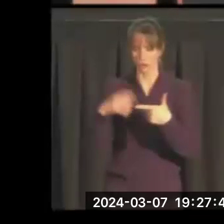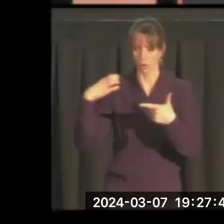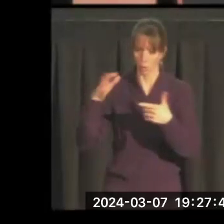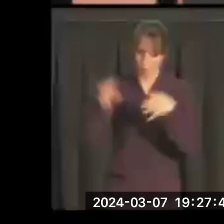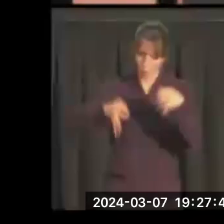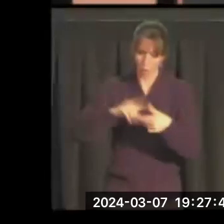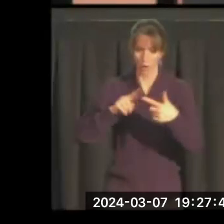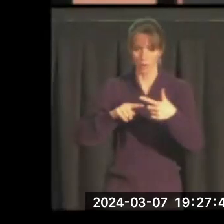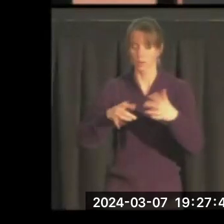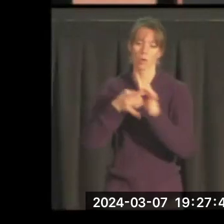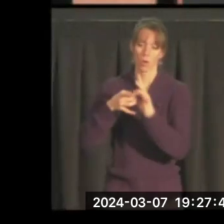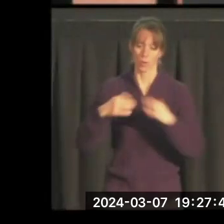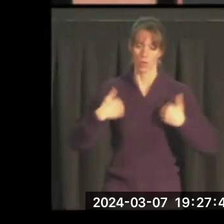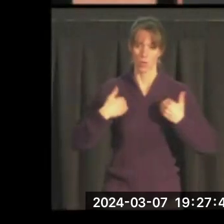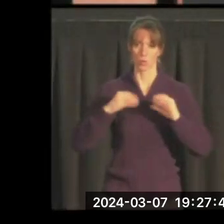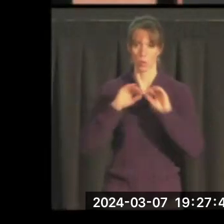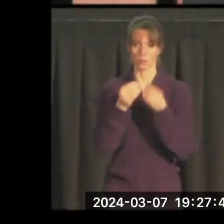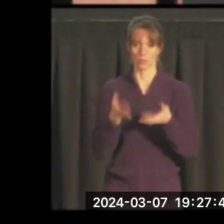with youth organizations is given.